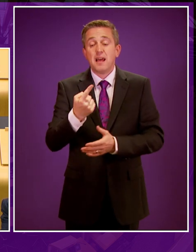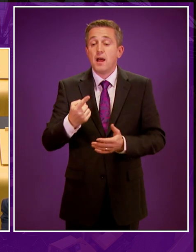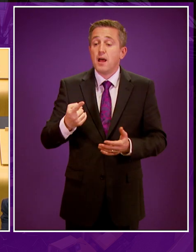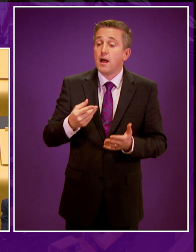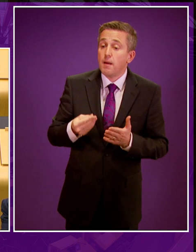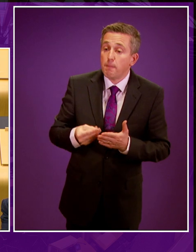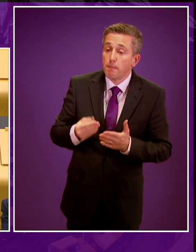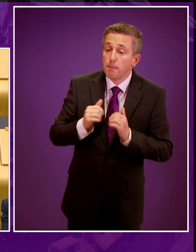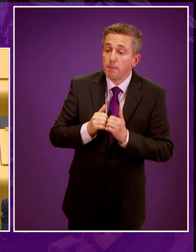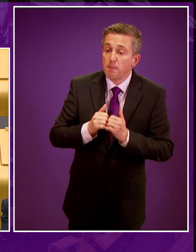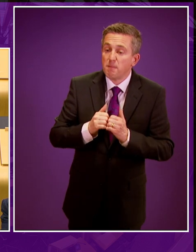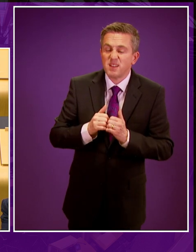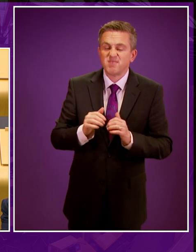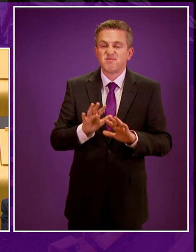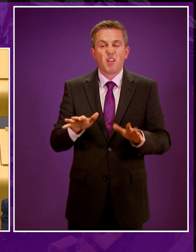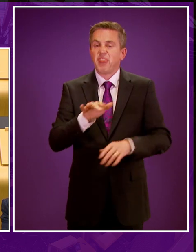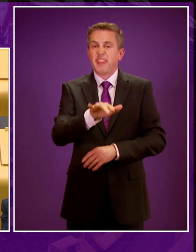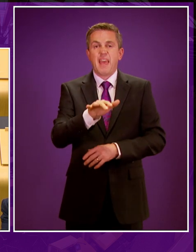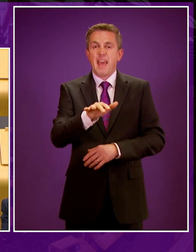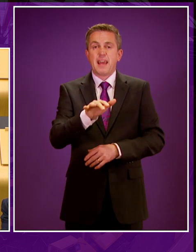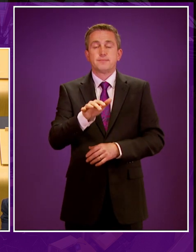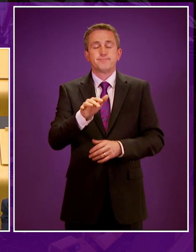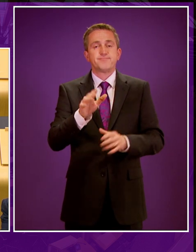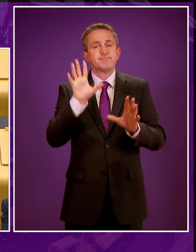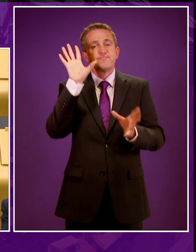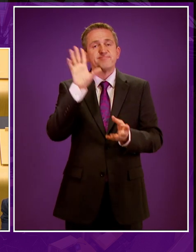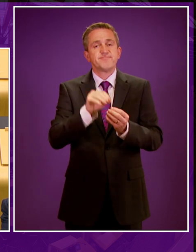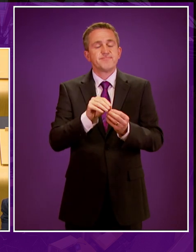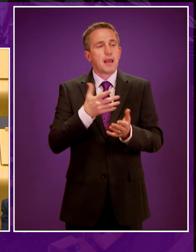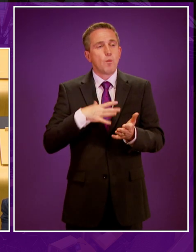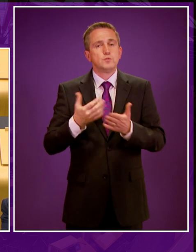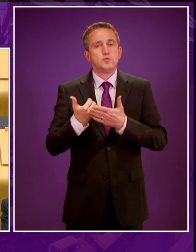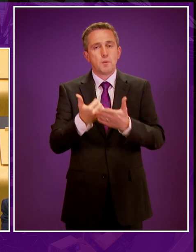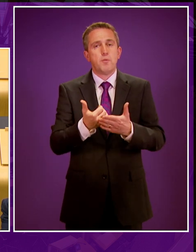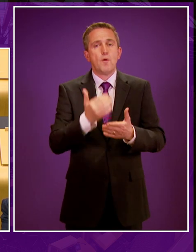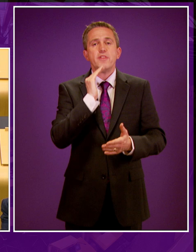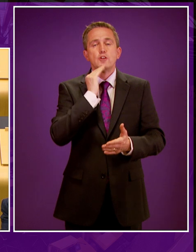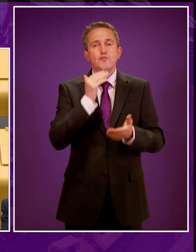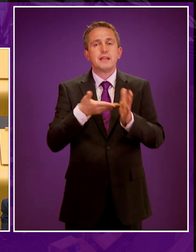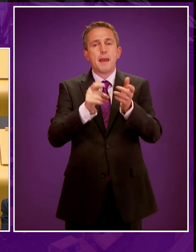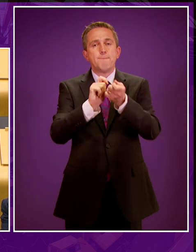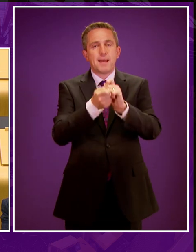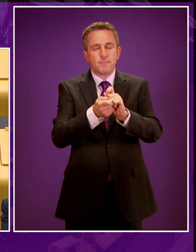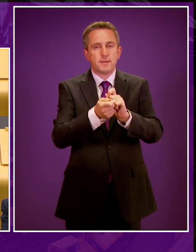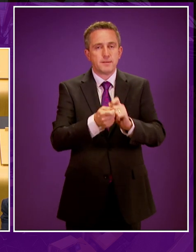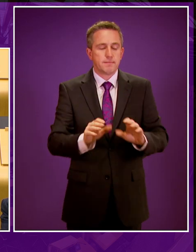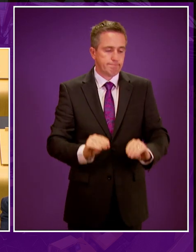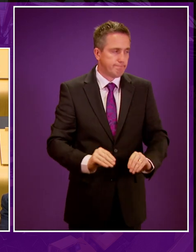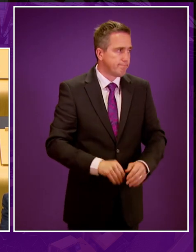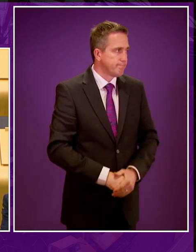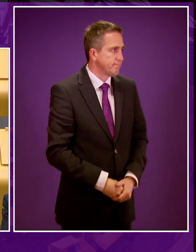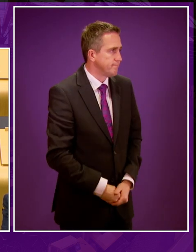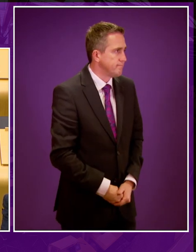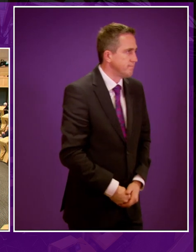fracking are overhyped. Presiding officer, I'll wrap up there. I will be supporting the green amendment. Thank you very much.